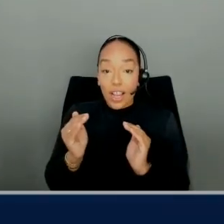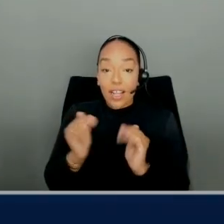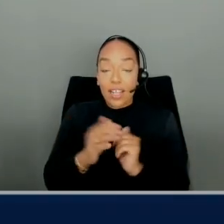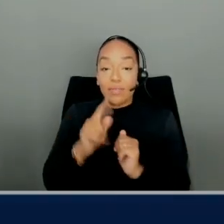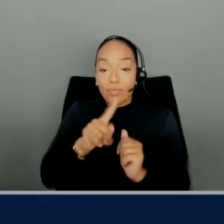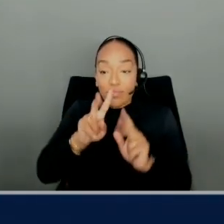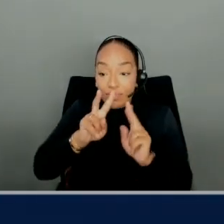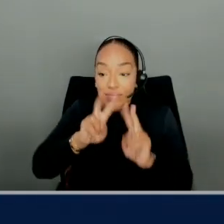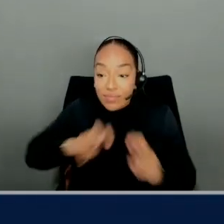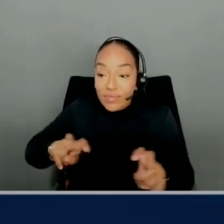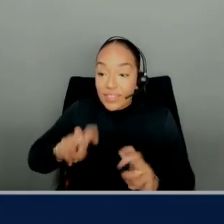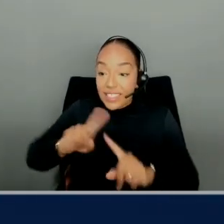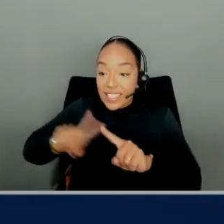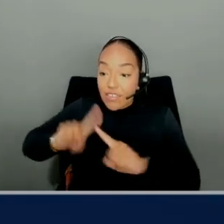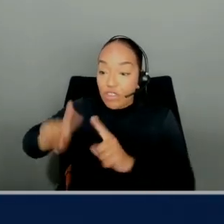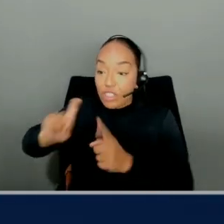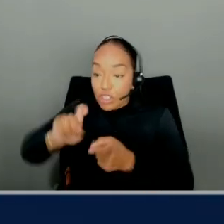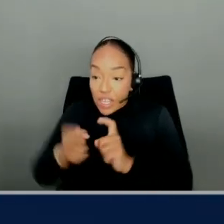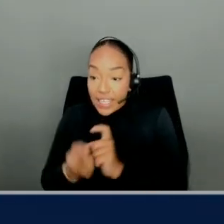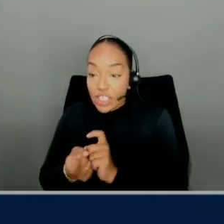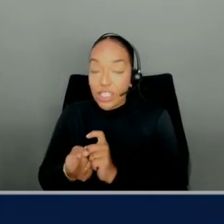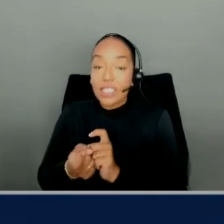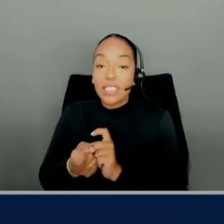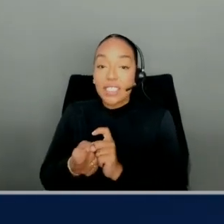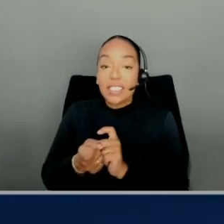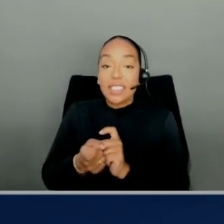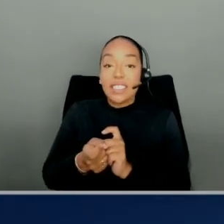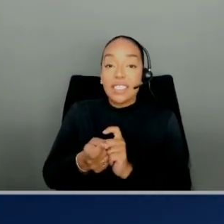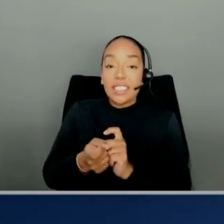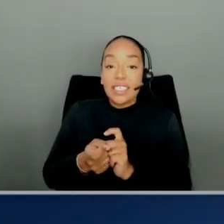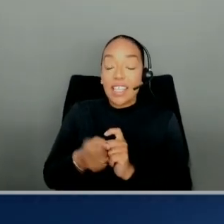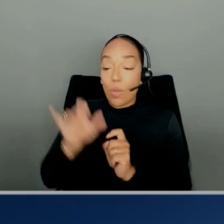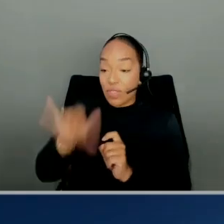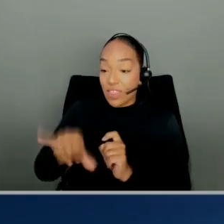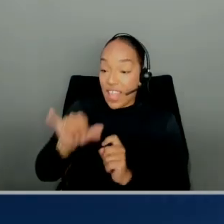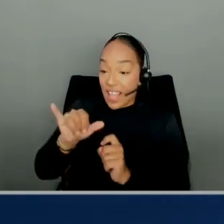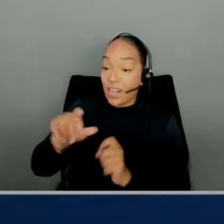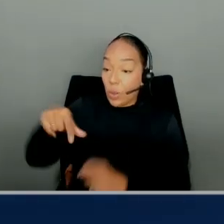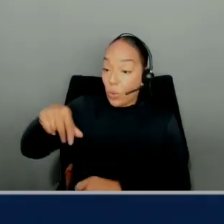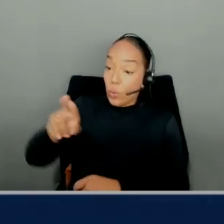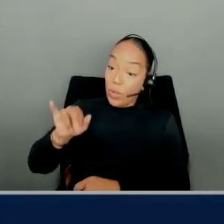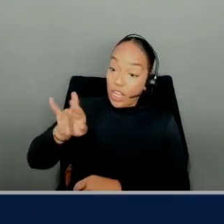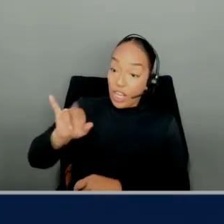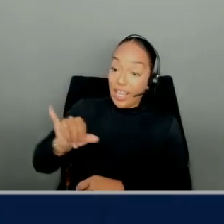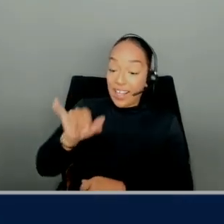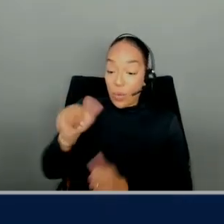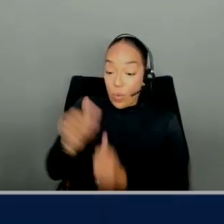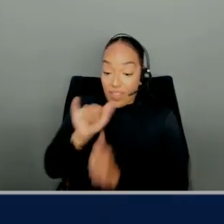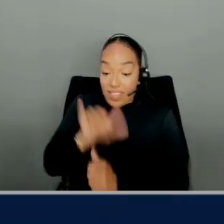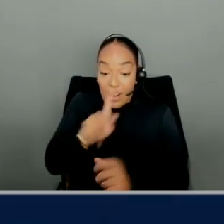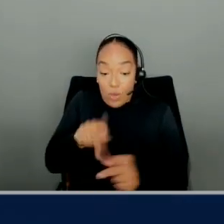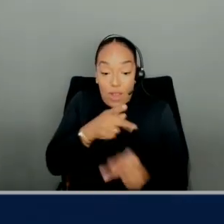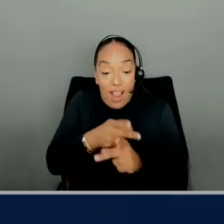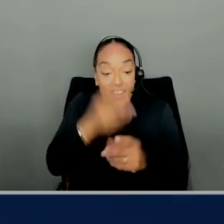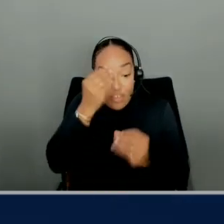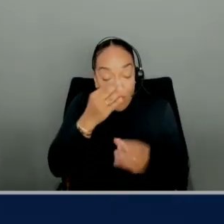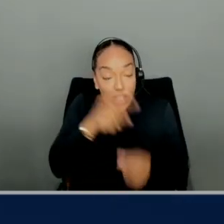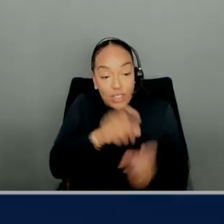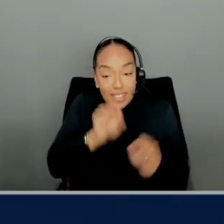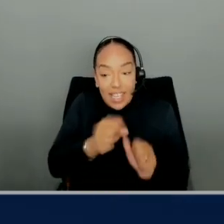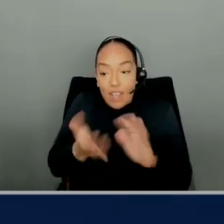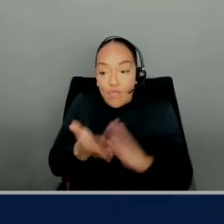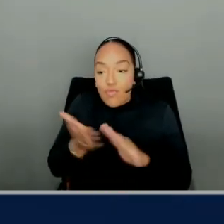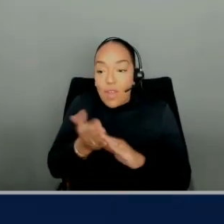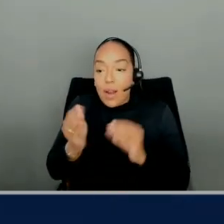look at the changes, they want to do these queries. And with this statistics information, these queries run much faster. We have this